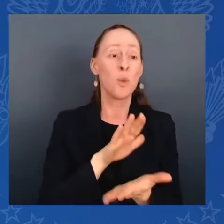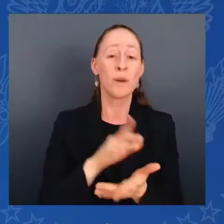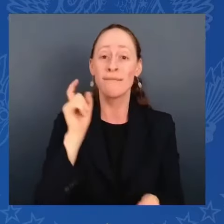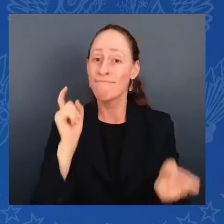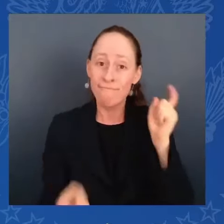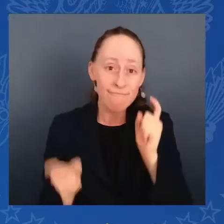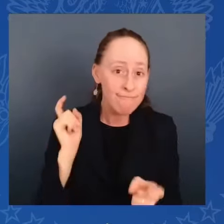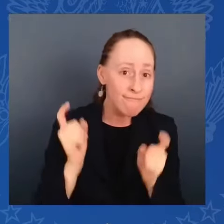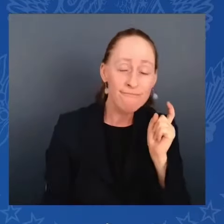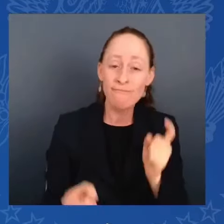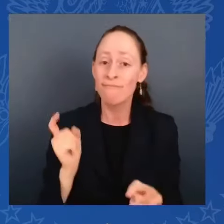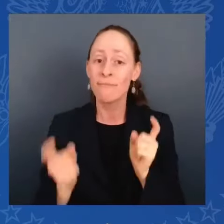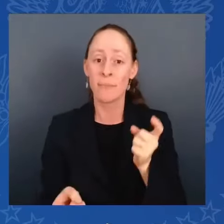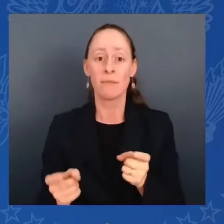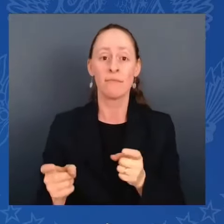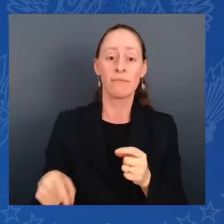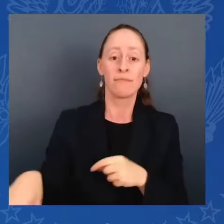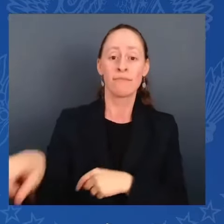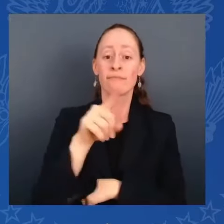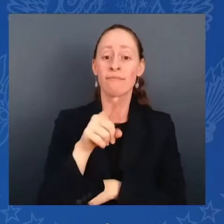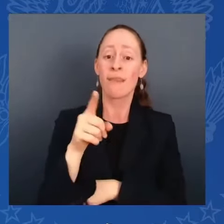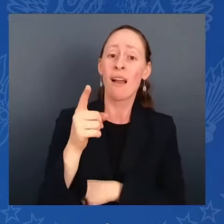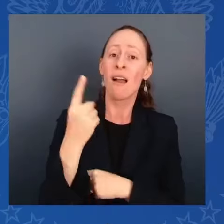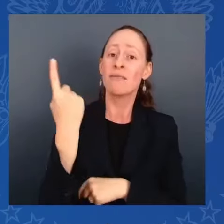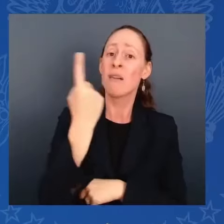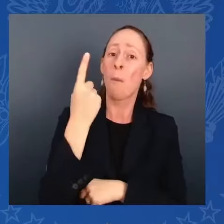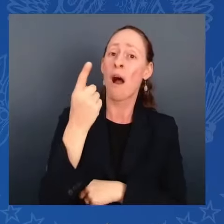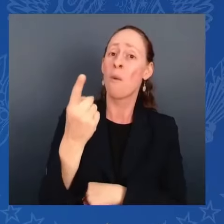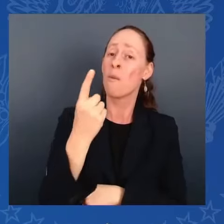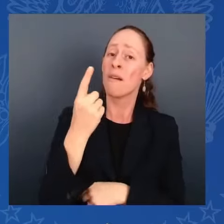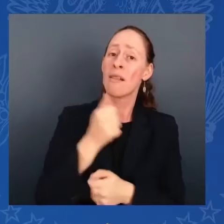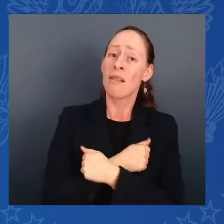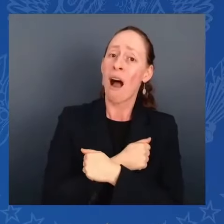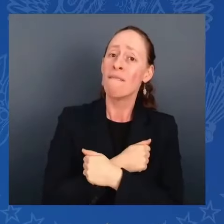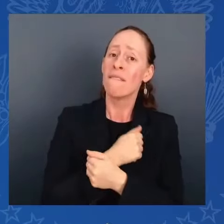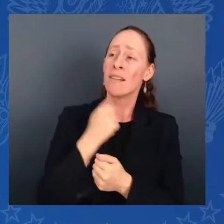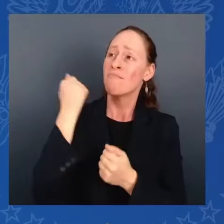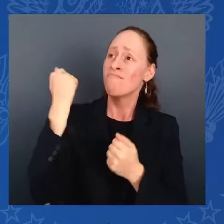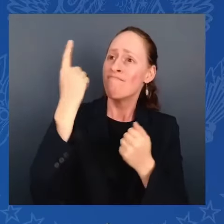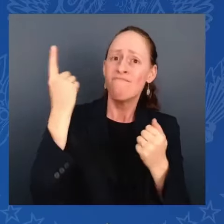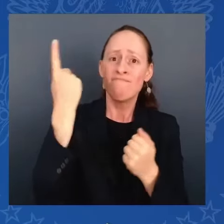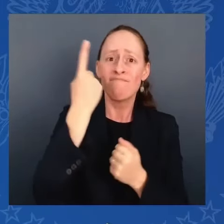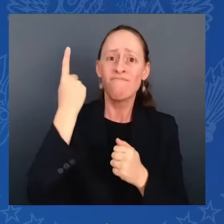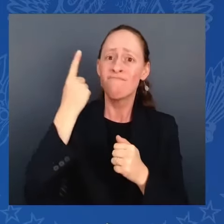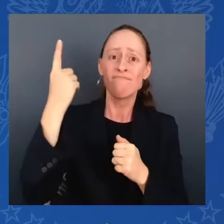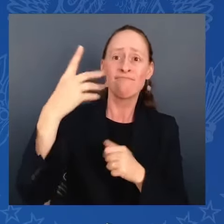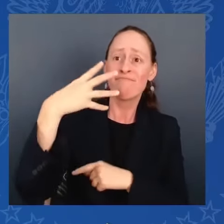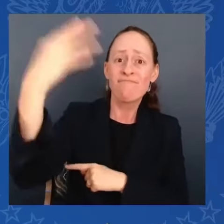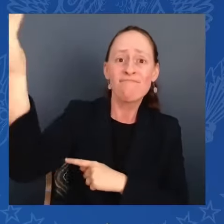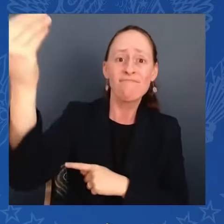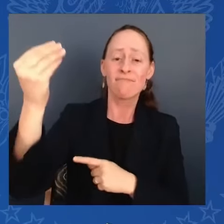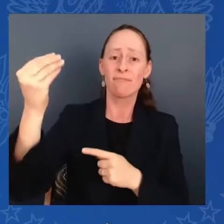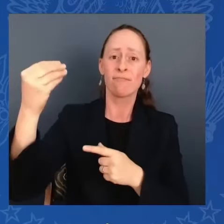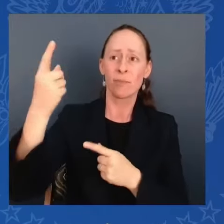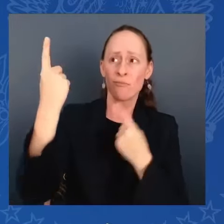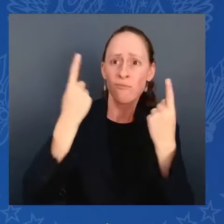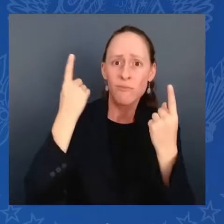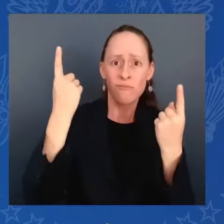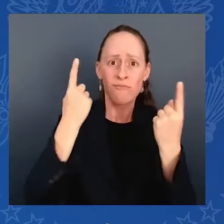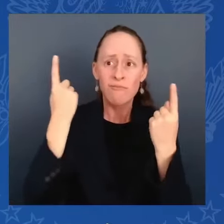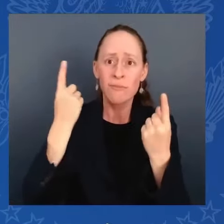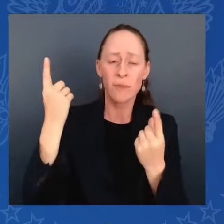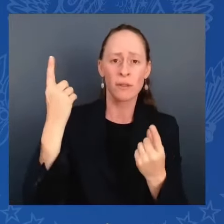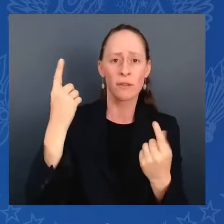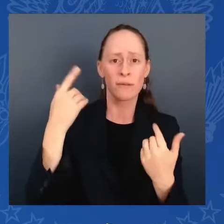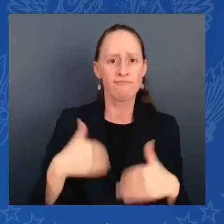So we are determined to give you the support that you deserve. Taking care of people is a top priority for the